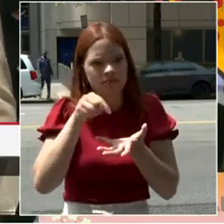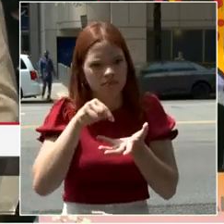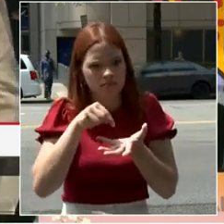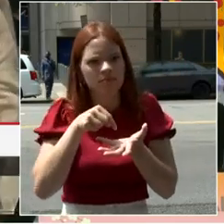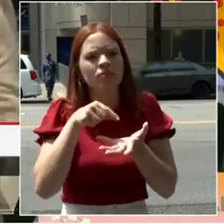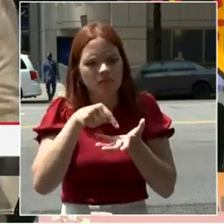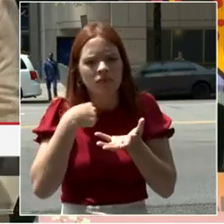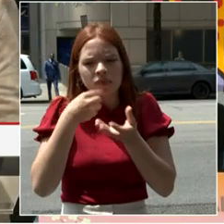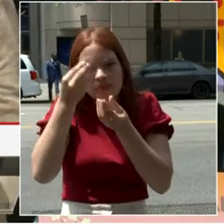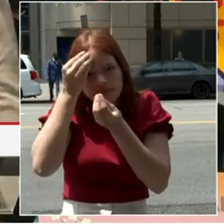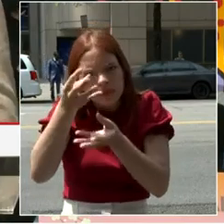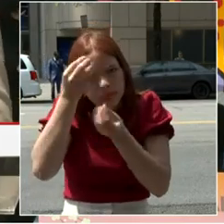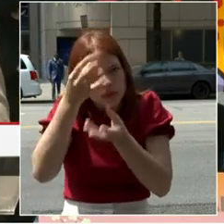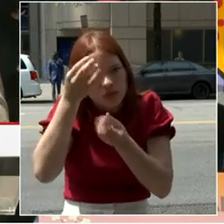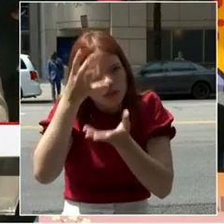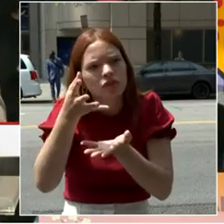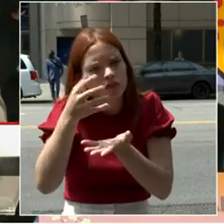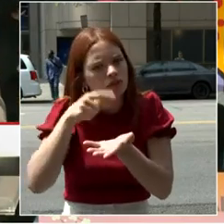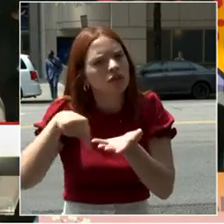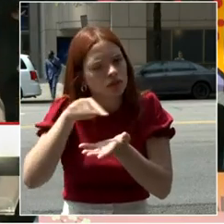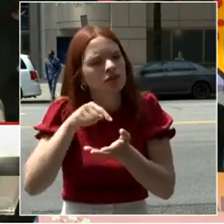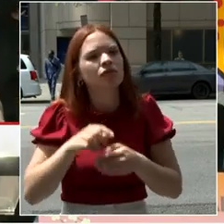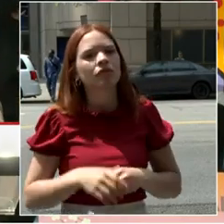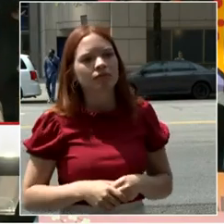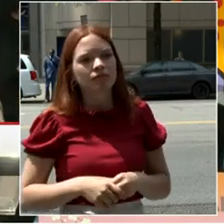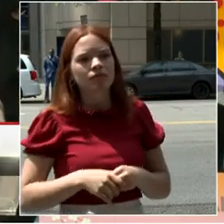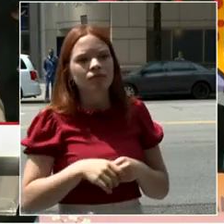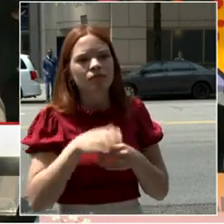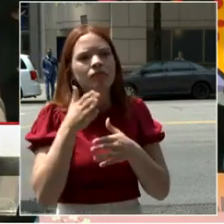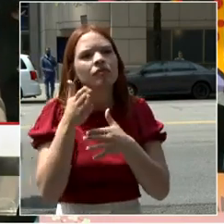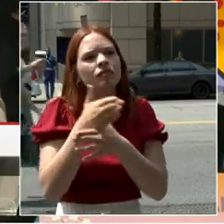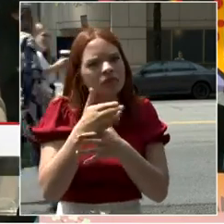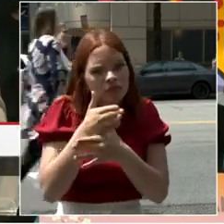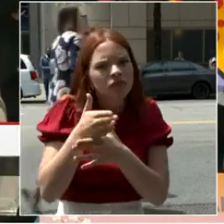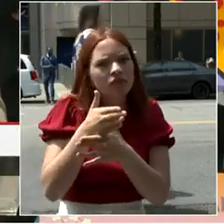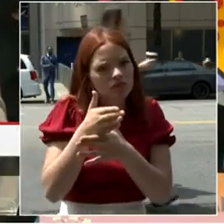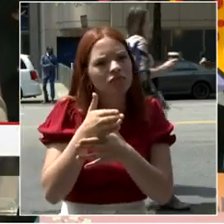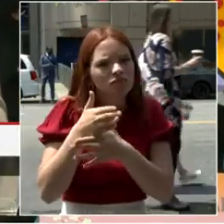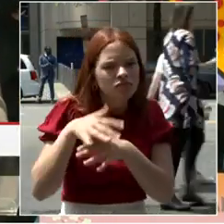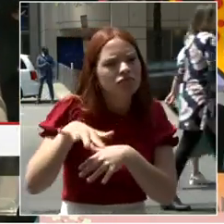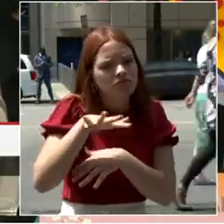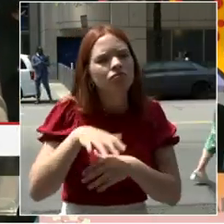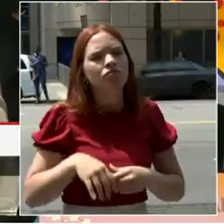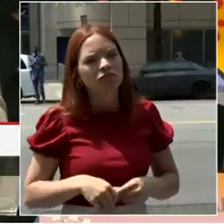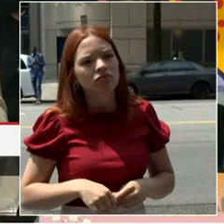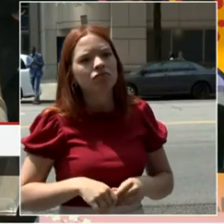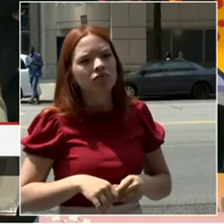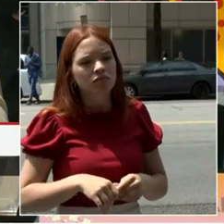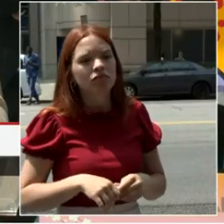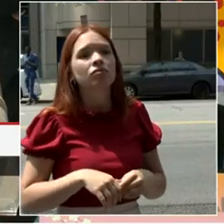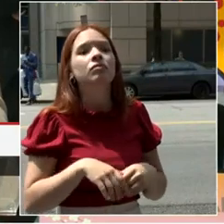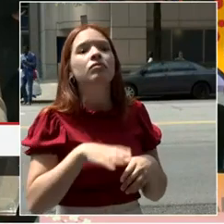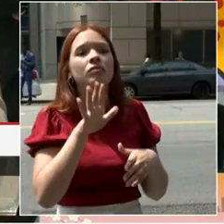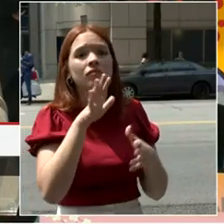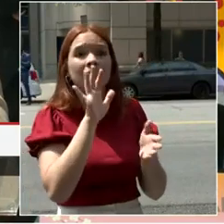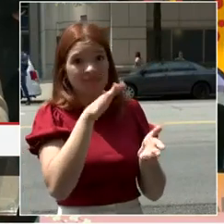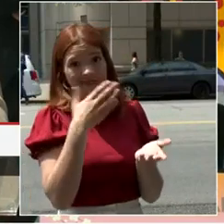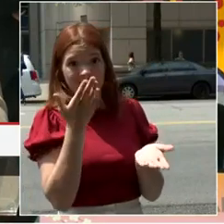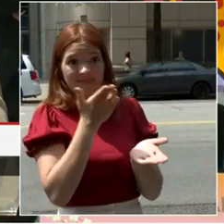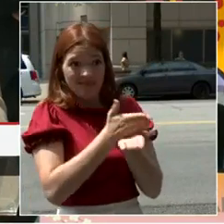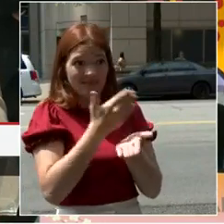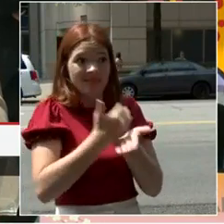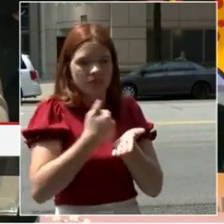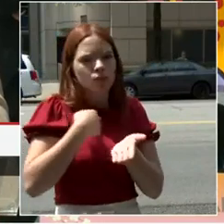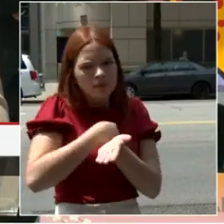you saw some of those investments in this year's budget discussion where we're very focused on office to housing